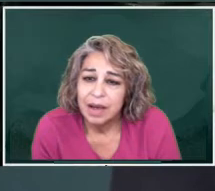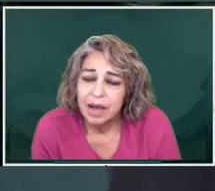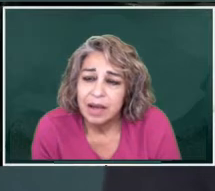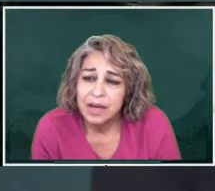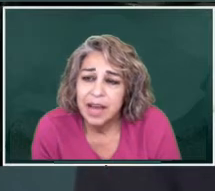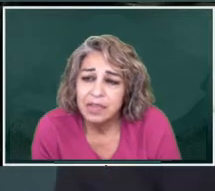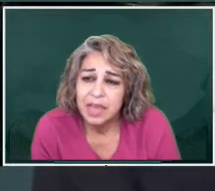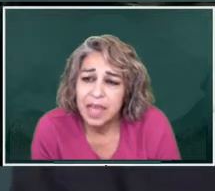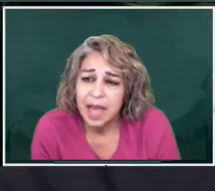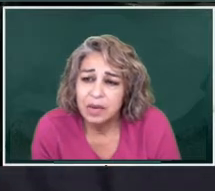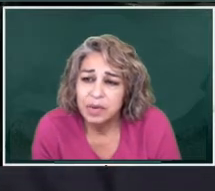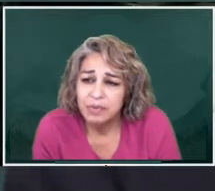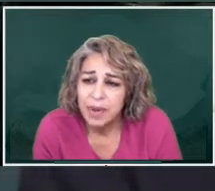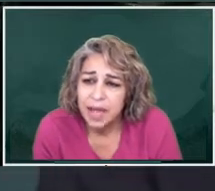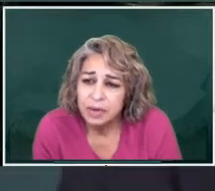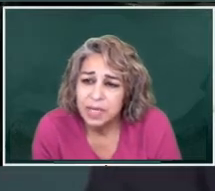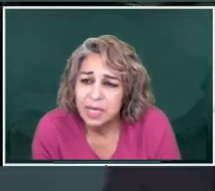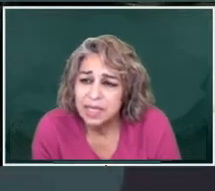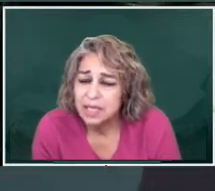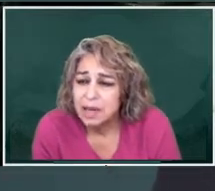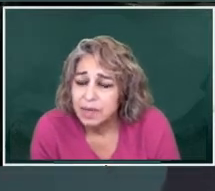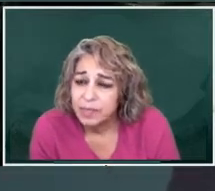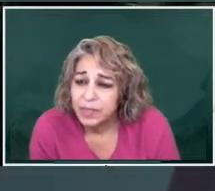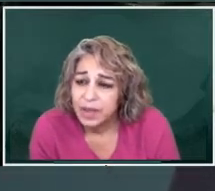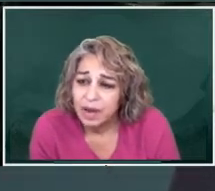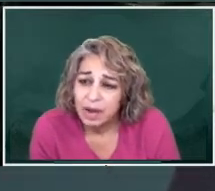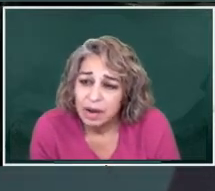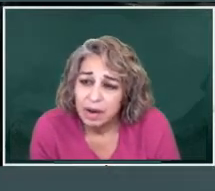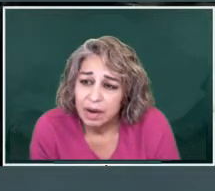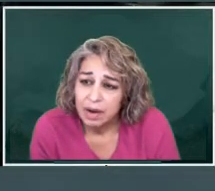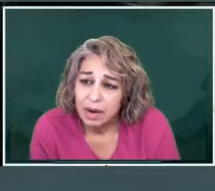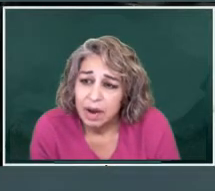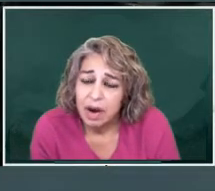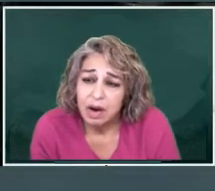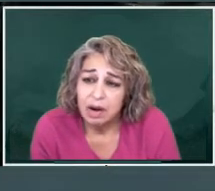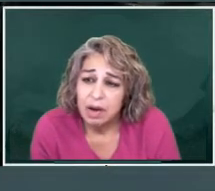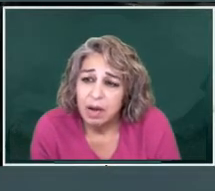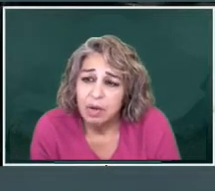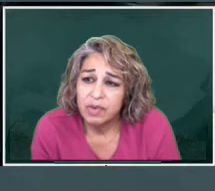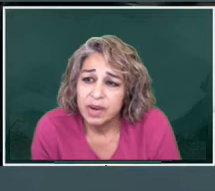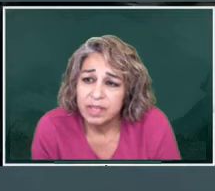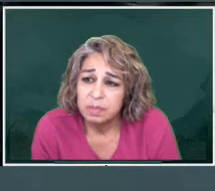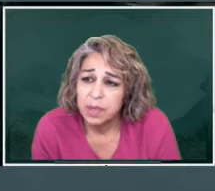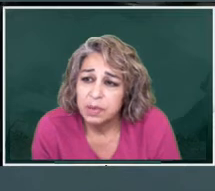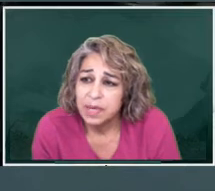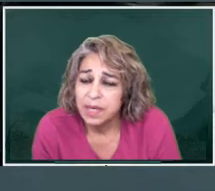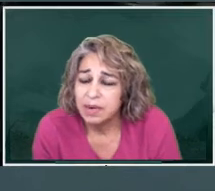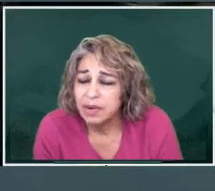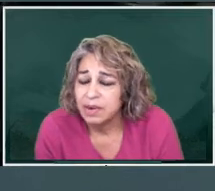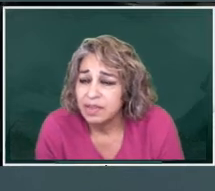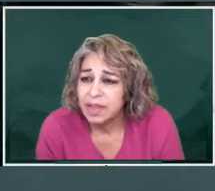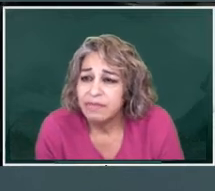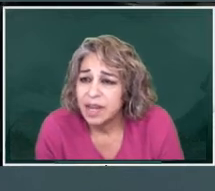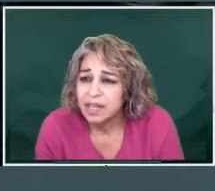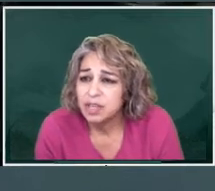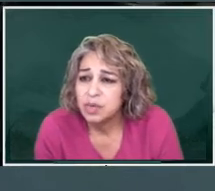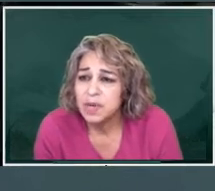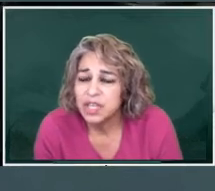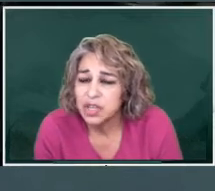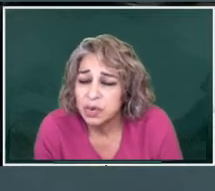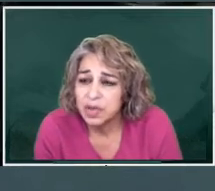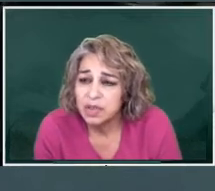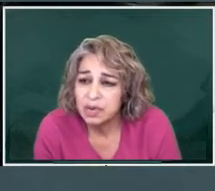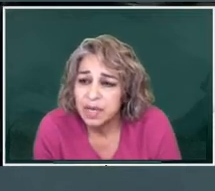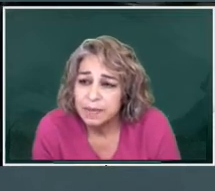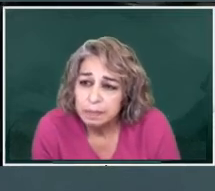And now the aqueducts are overexploded or they've got too